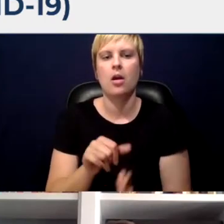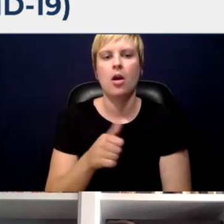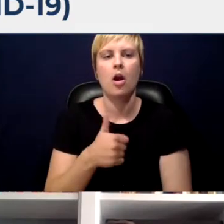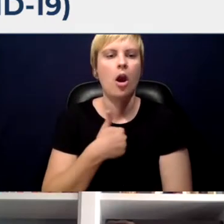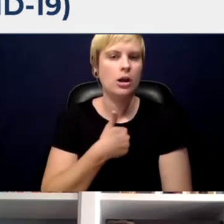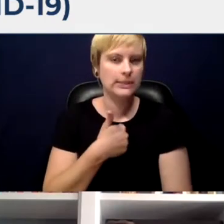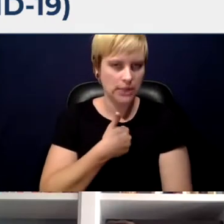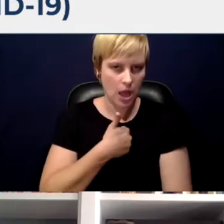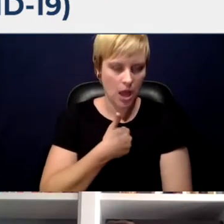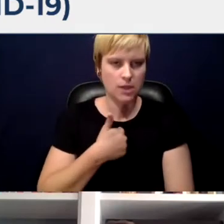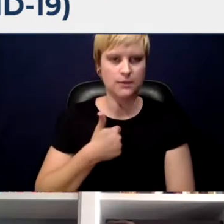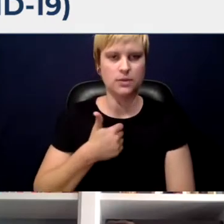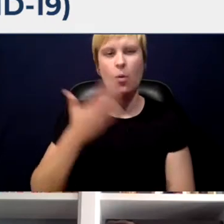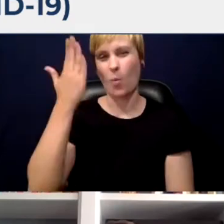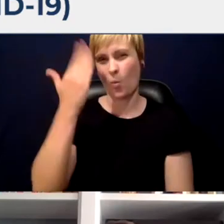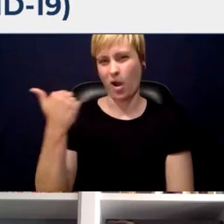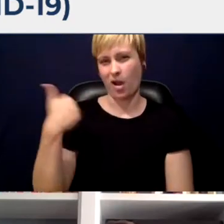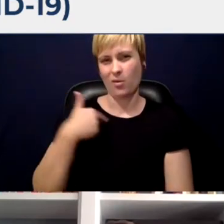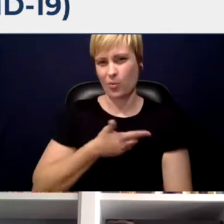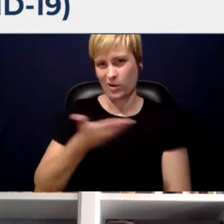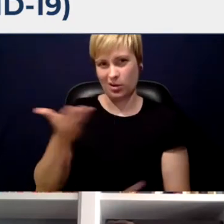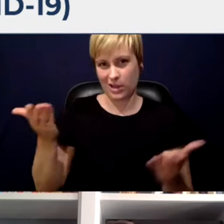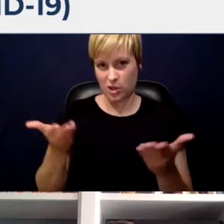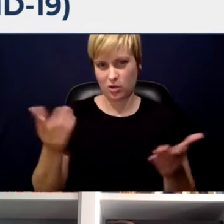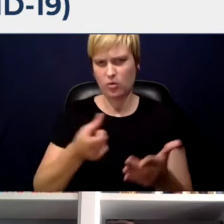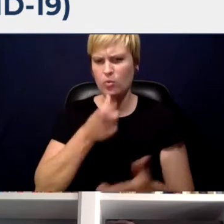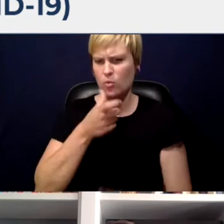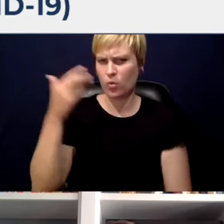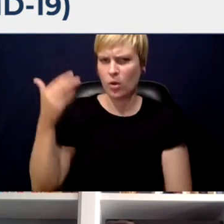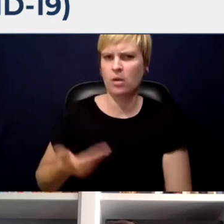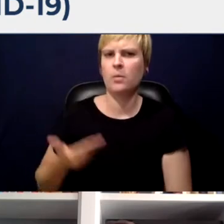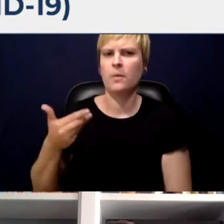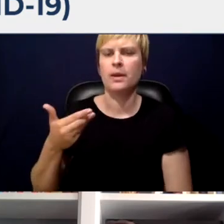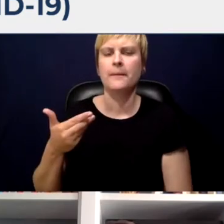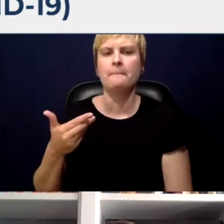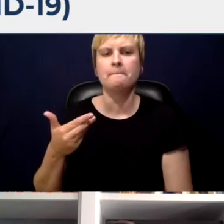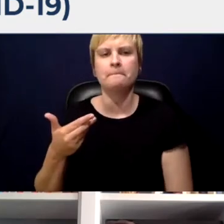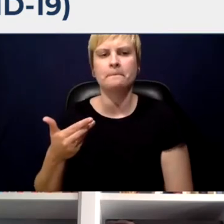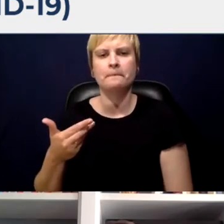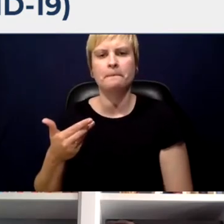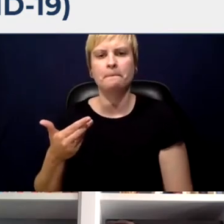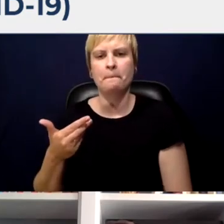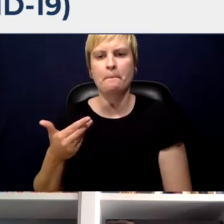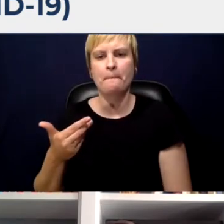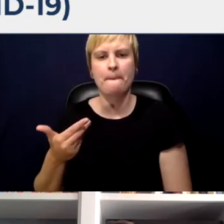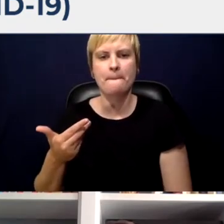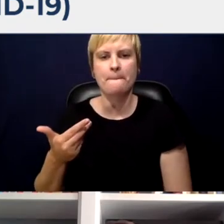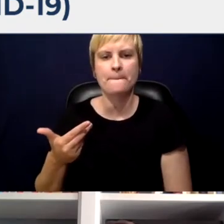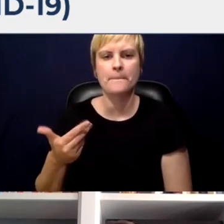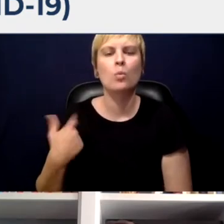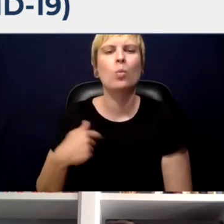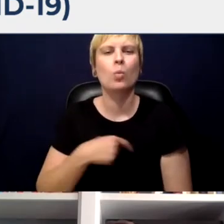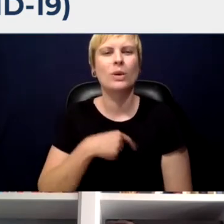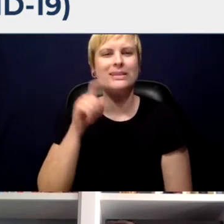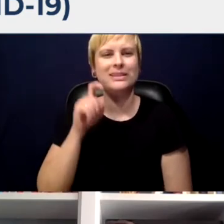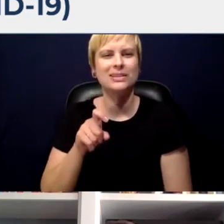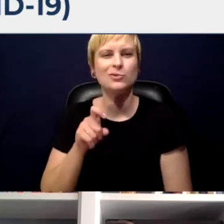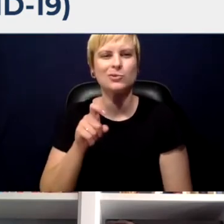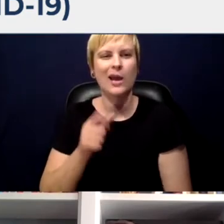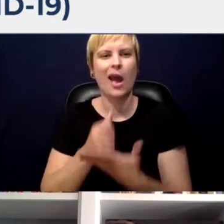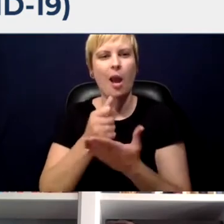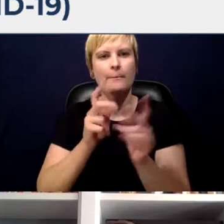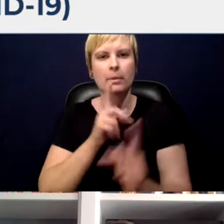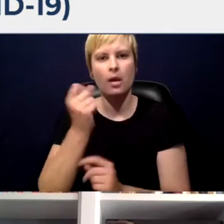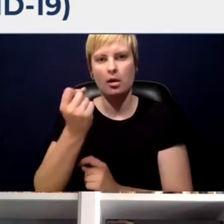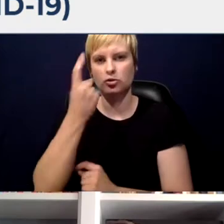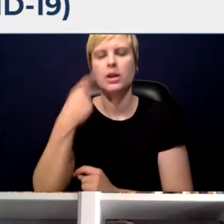why, uh, we're there, who are we, and, uh, we, uh, are, we need to make people understand that we